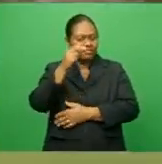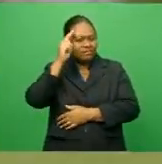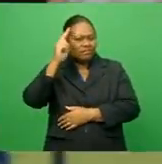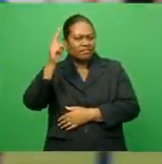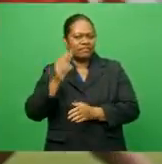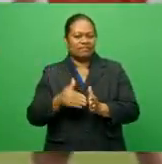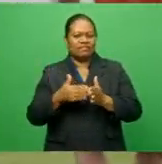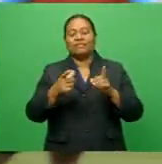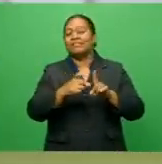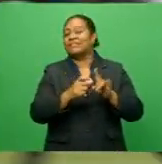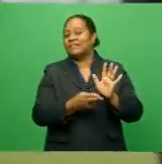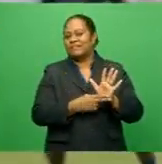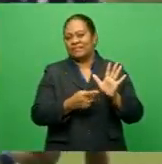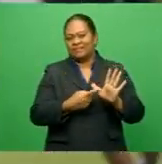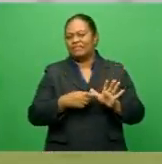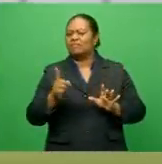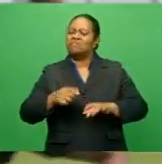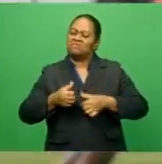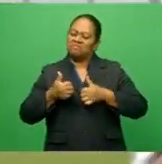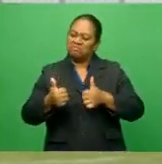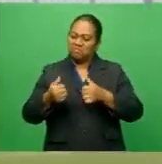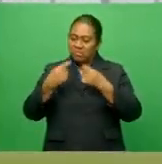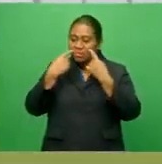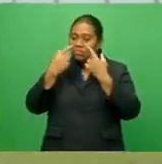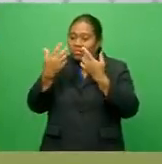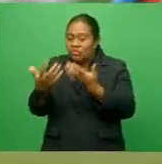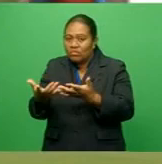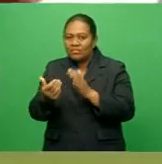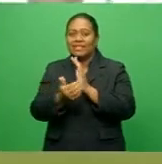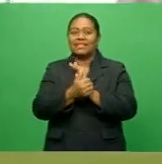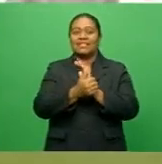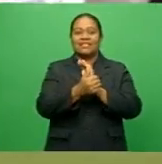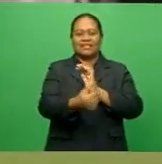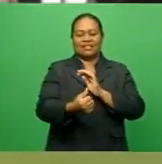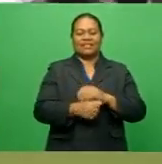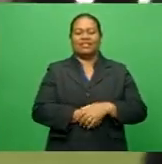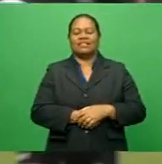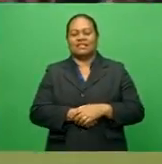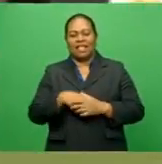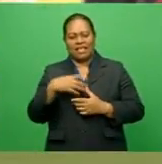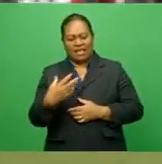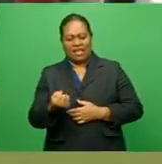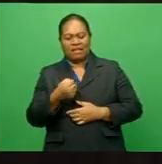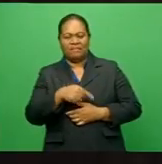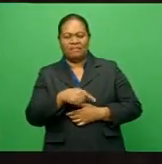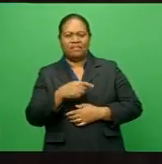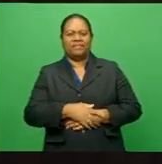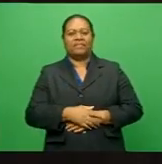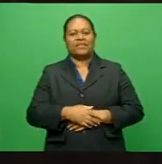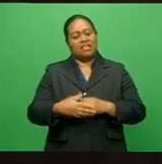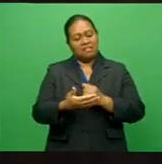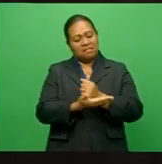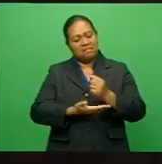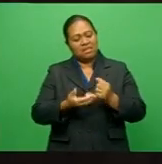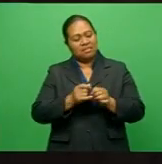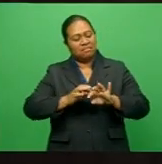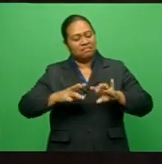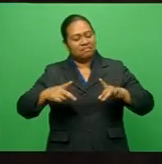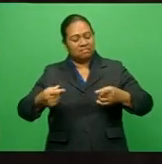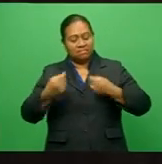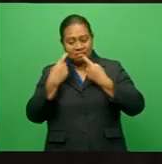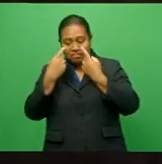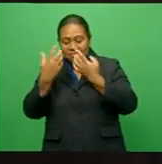DNA, what we're good at, what are our main skills, and emphasizing them while growing all the basics as well. So our